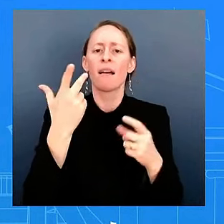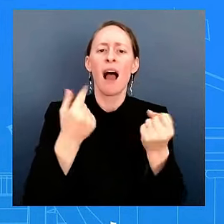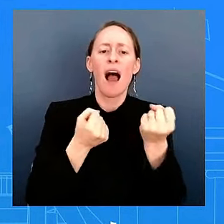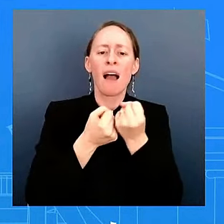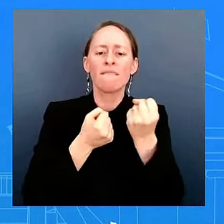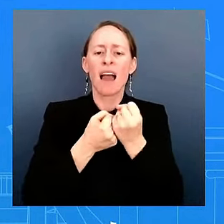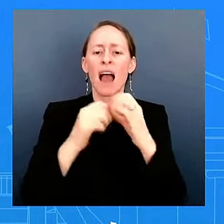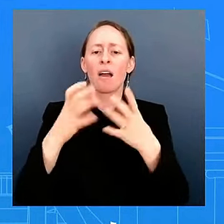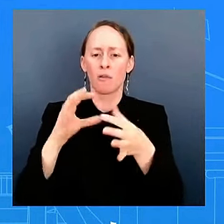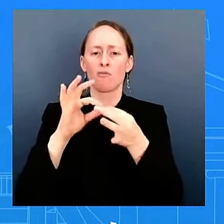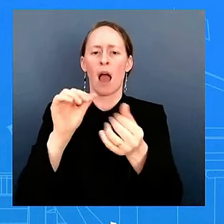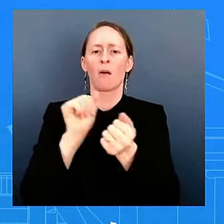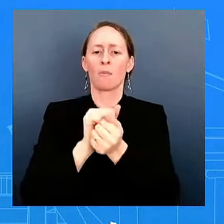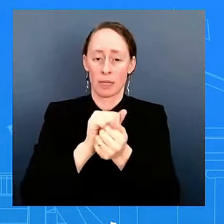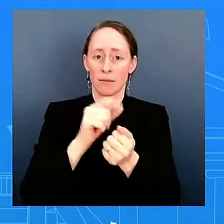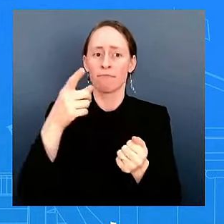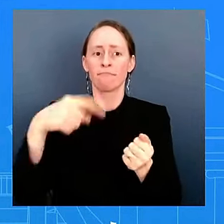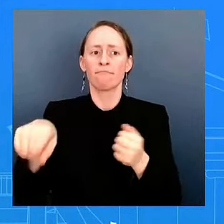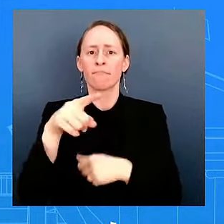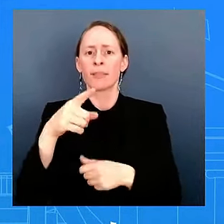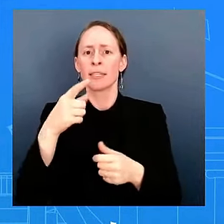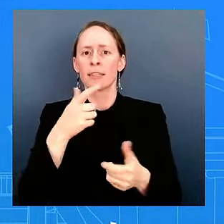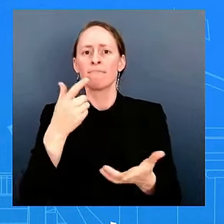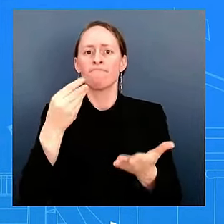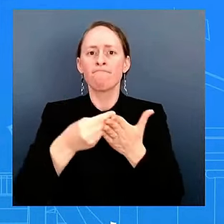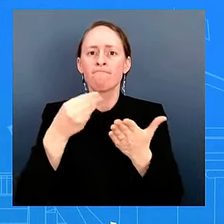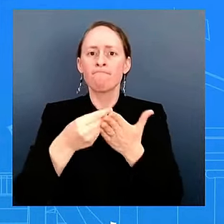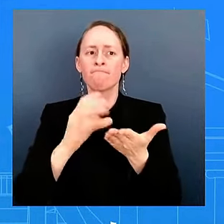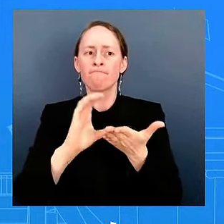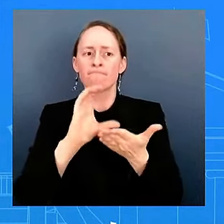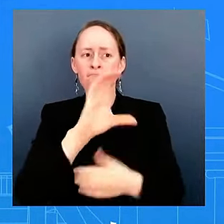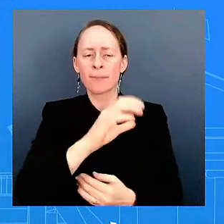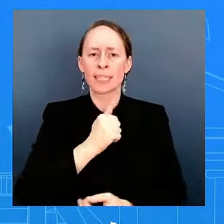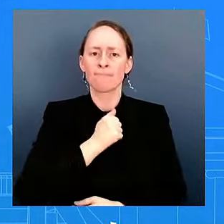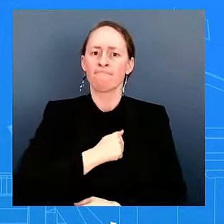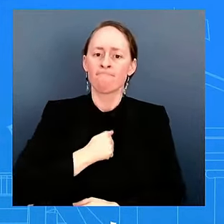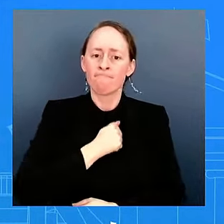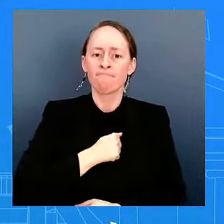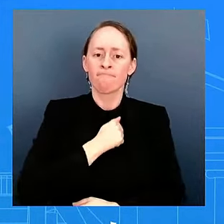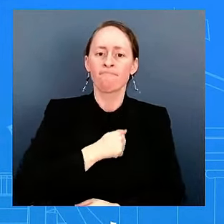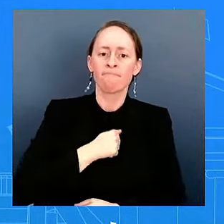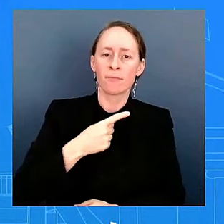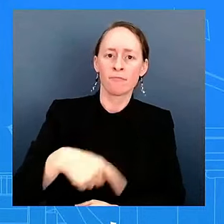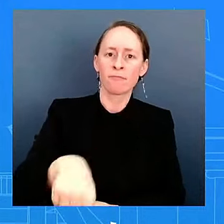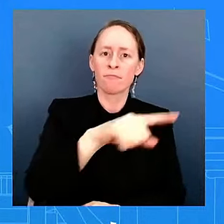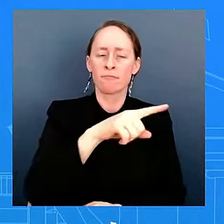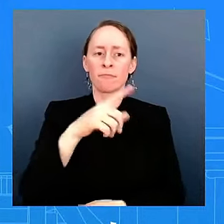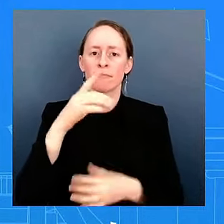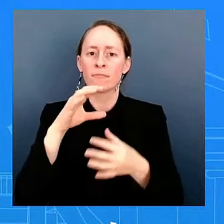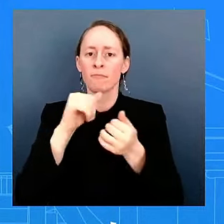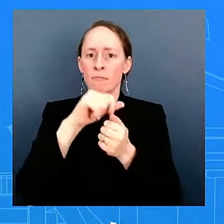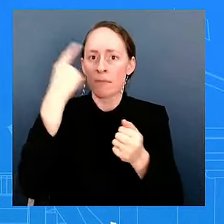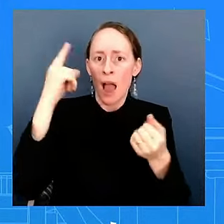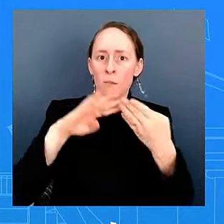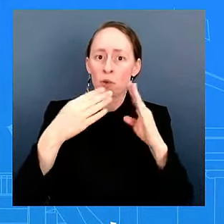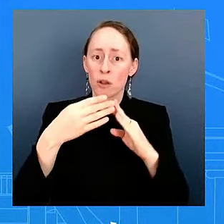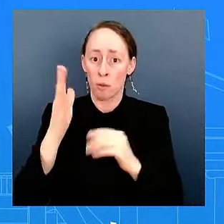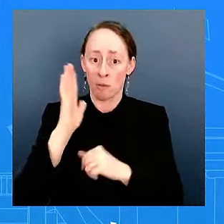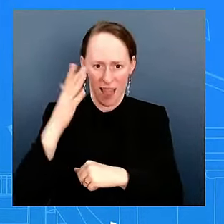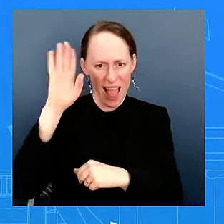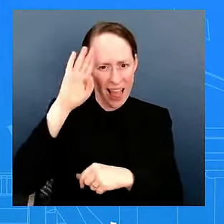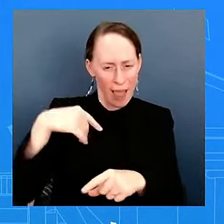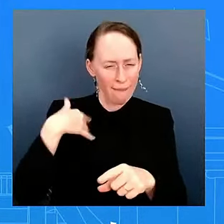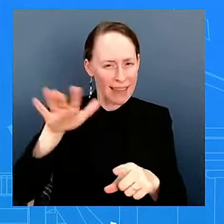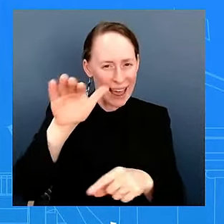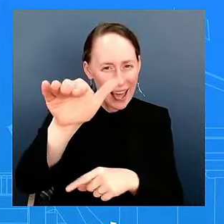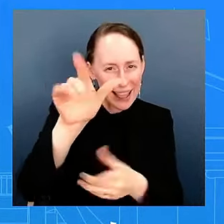Commission on Truth, Racial Healing, and Transformation. I know I asked about this topic last week. Yeah. But is there anything the White House can share